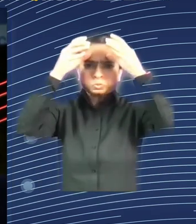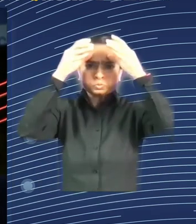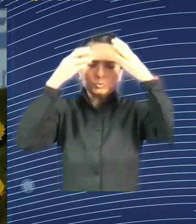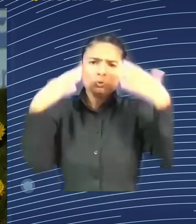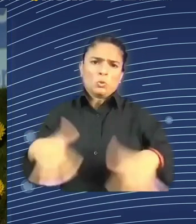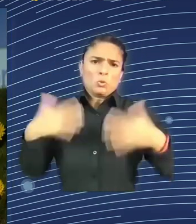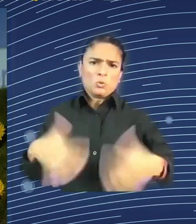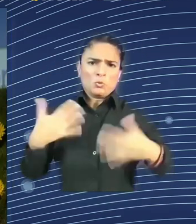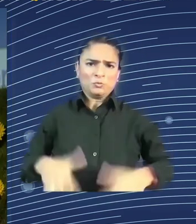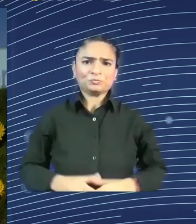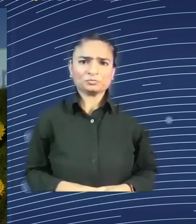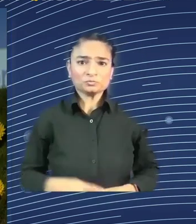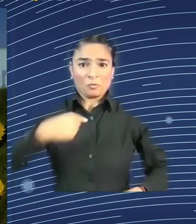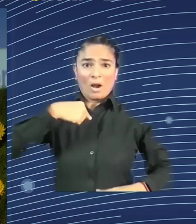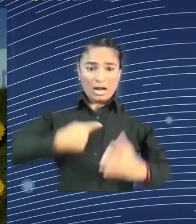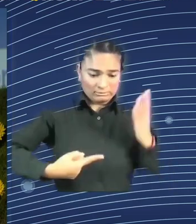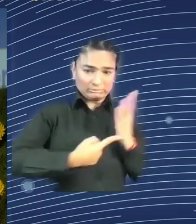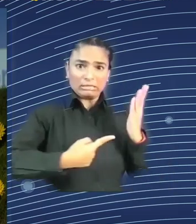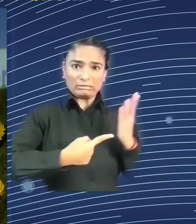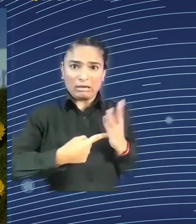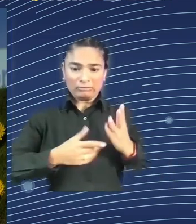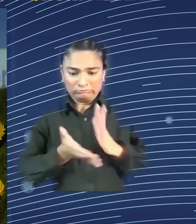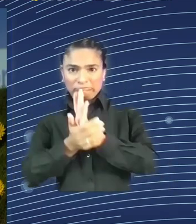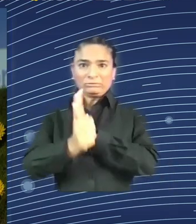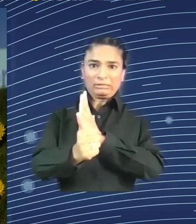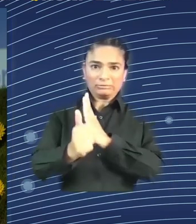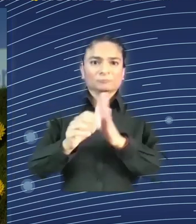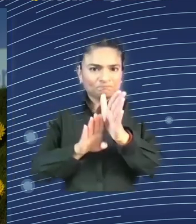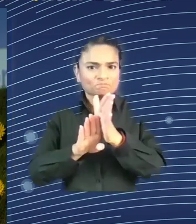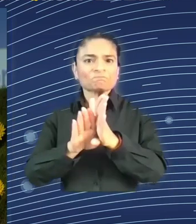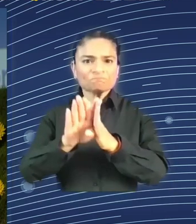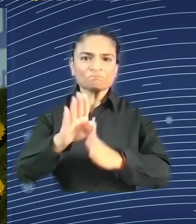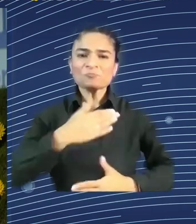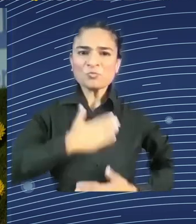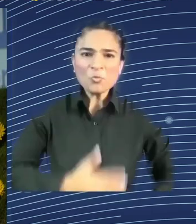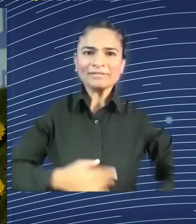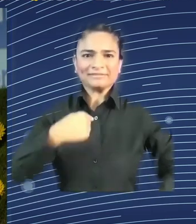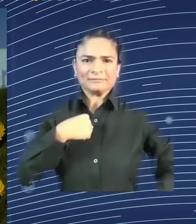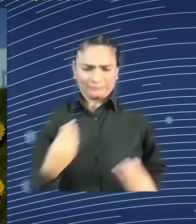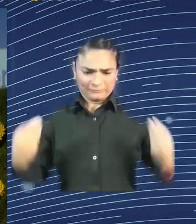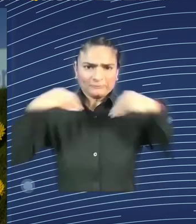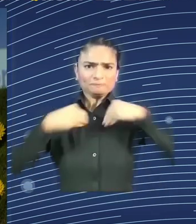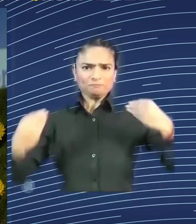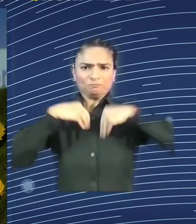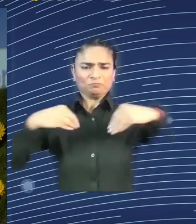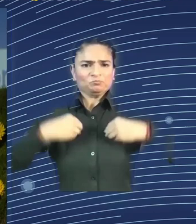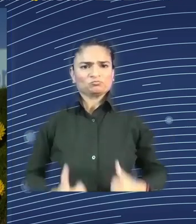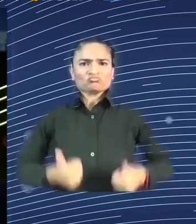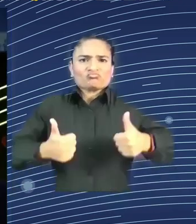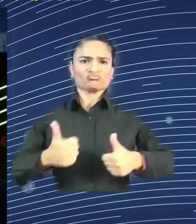Thanks for that answer, Pepper. Maybe you're a little nervous and that's why you're talking very fast. Perhaps you could slow down